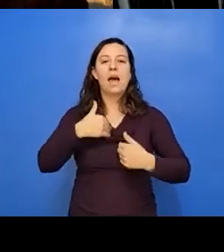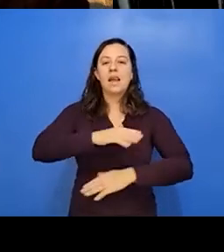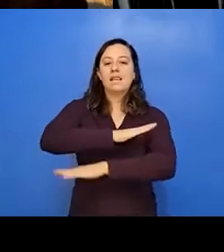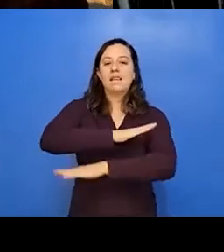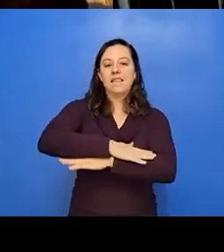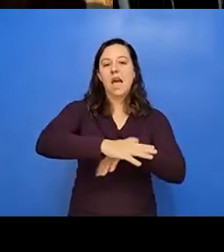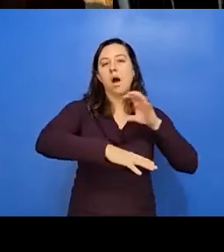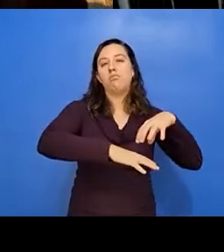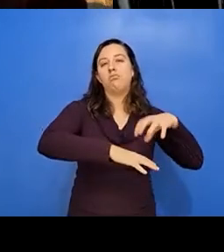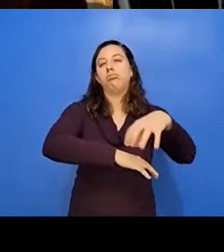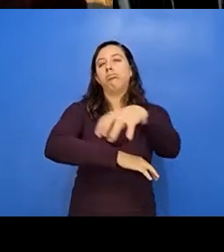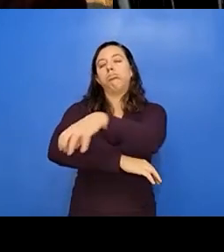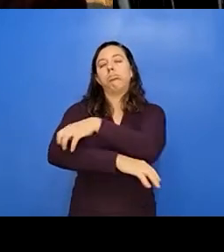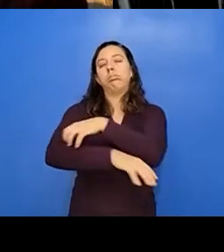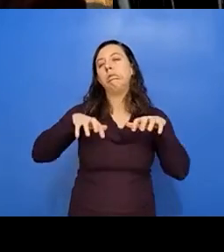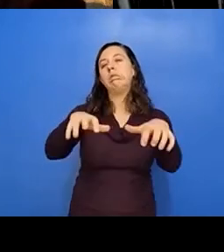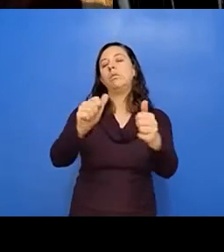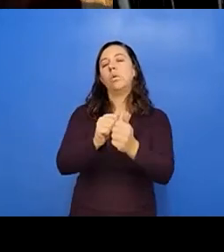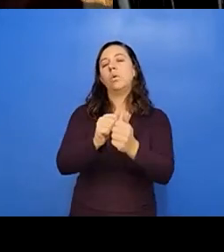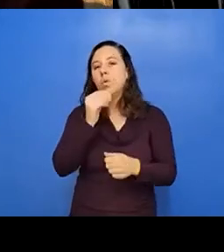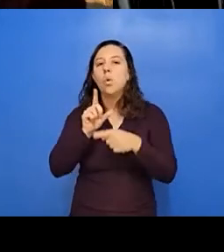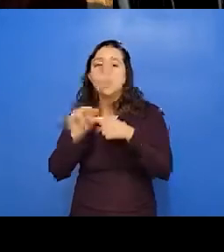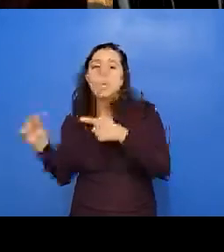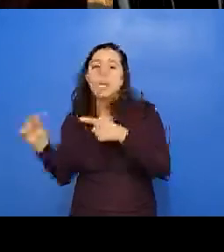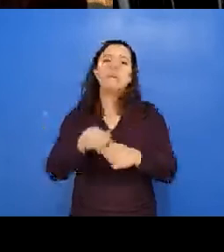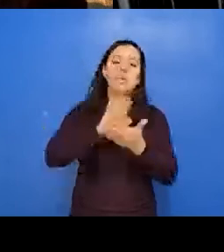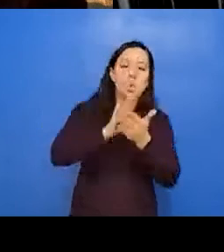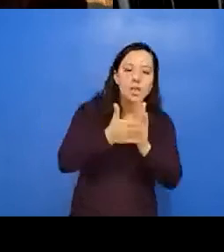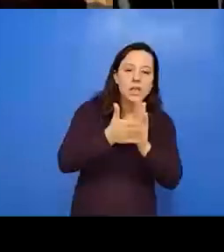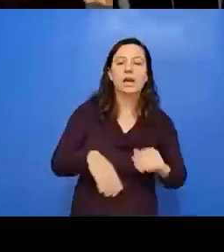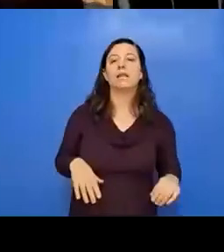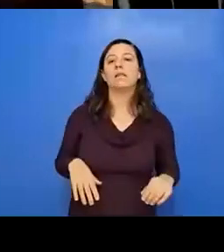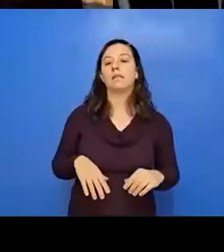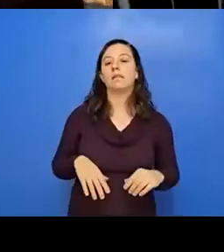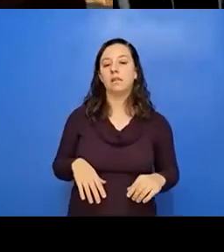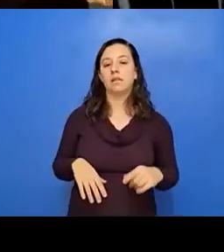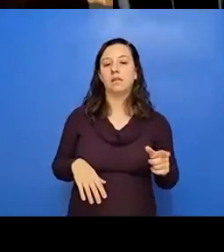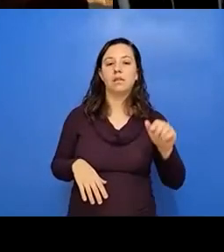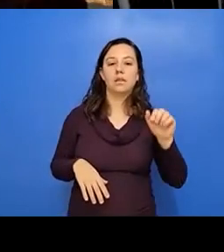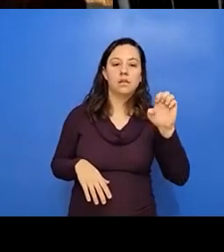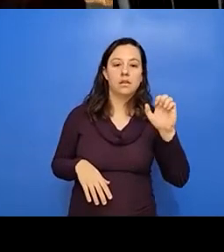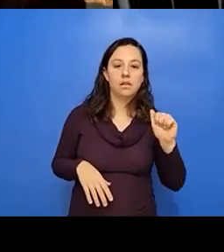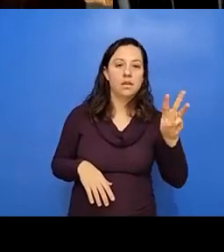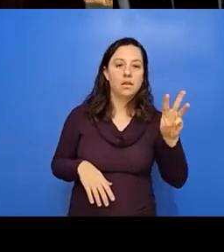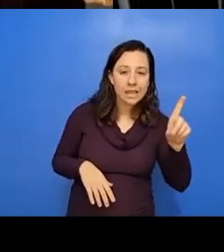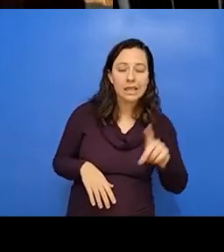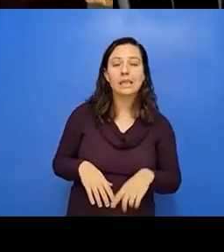selections of food, everything from beans to tortillas to, um, seaweed to